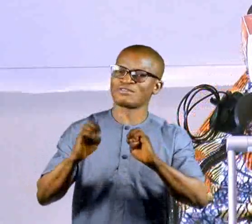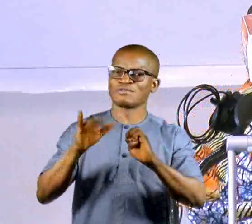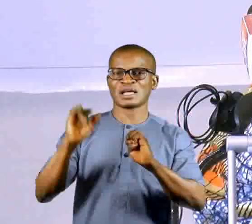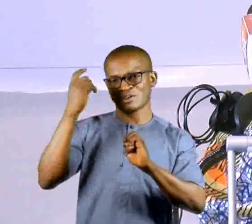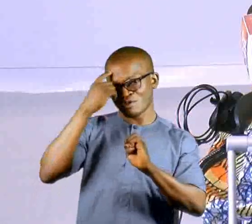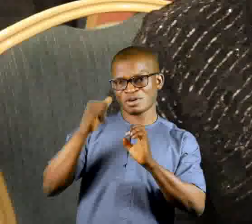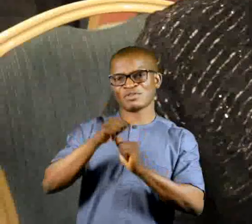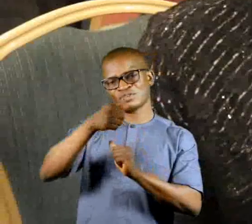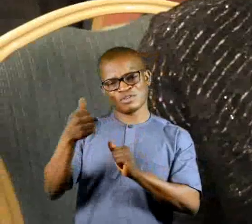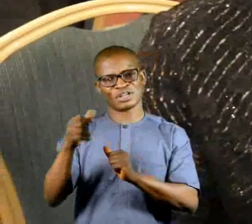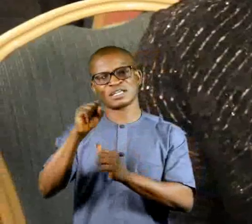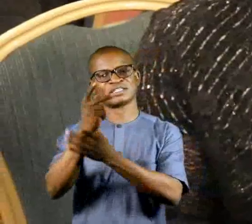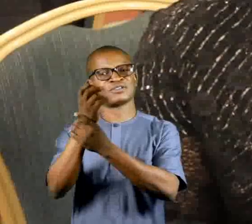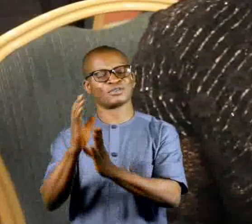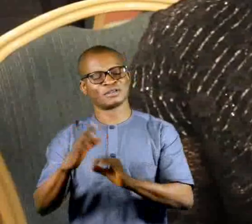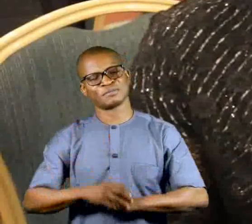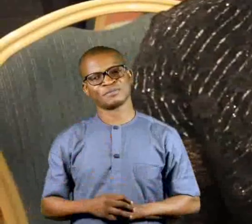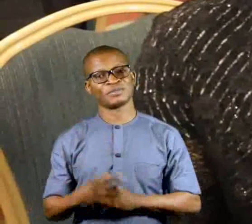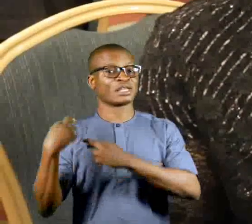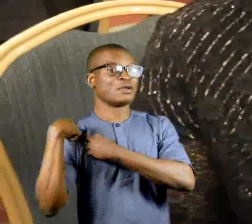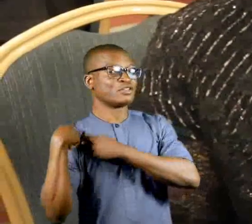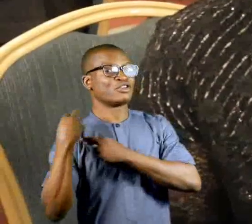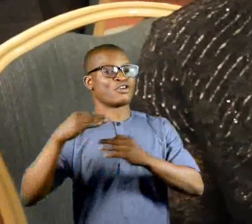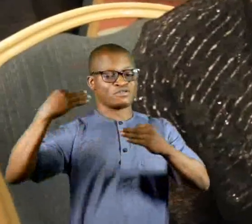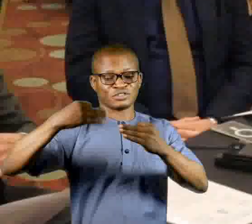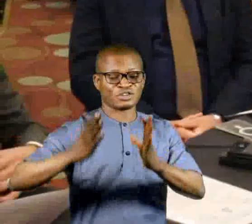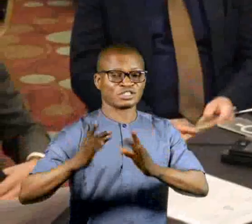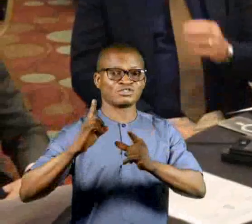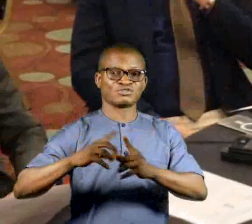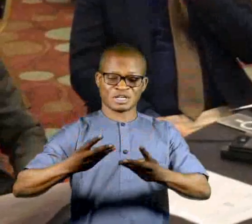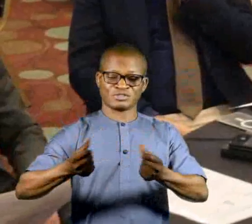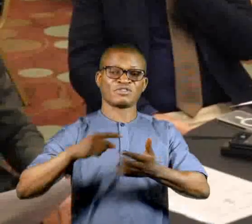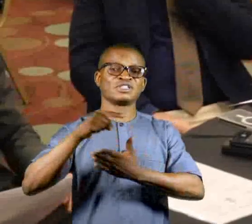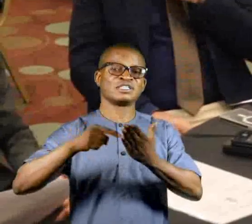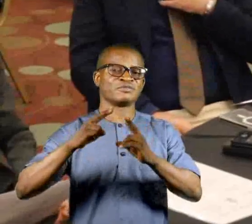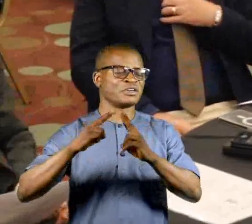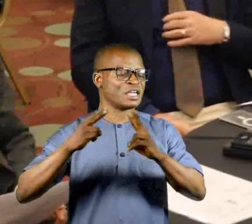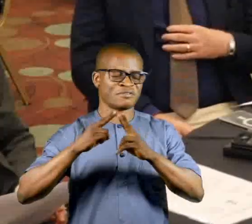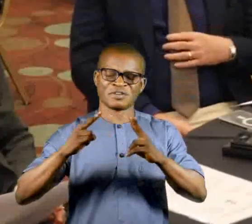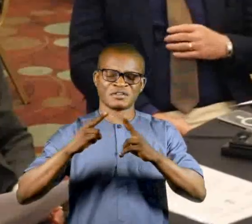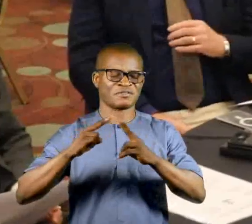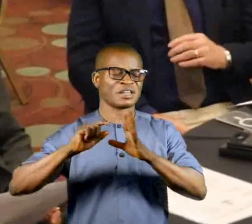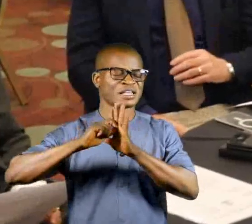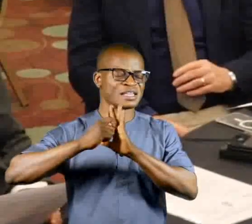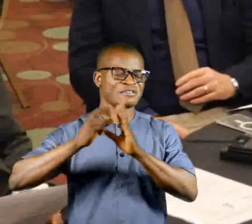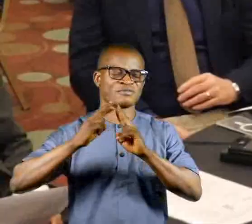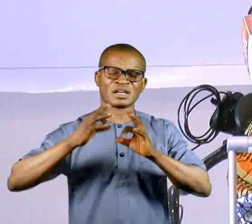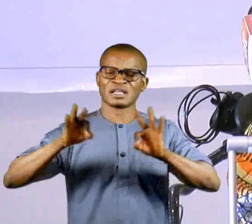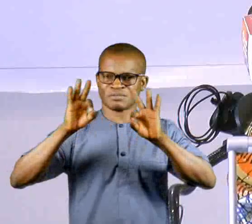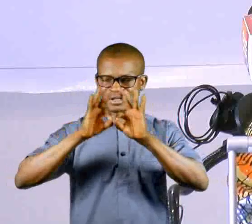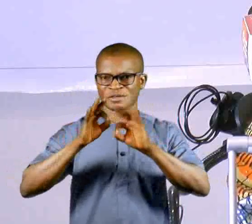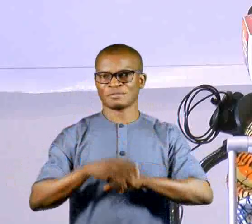other stakeholders. The role of judges in tackling this manor is key and very very important.